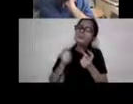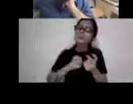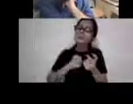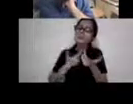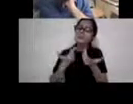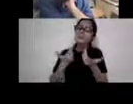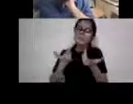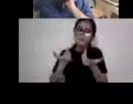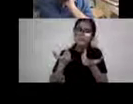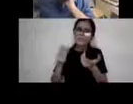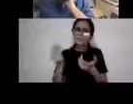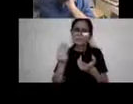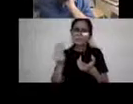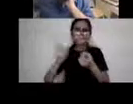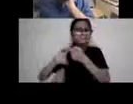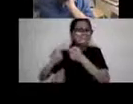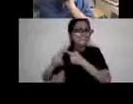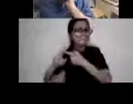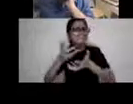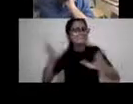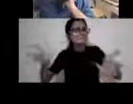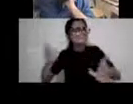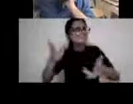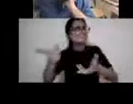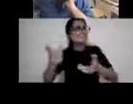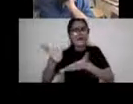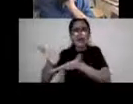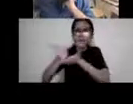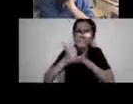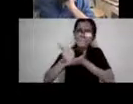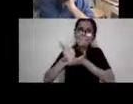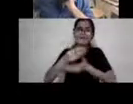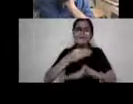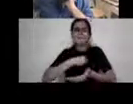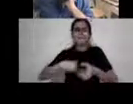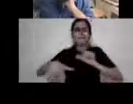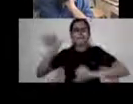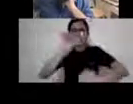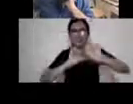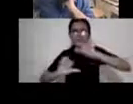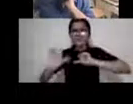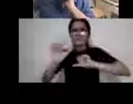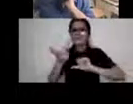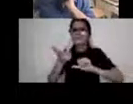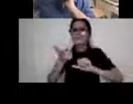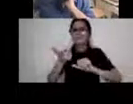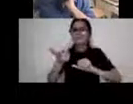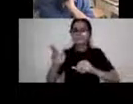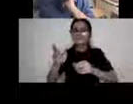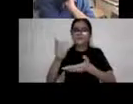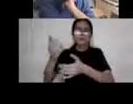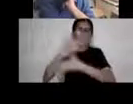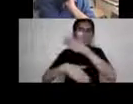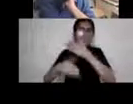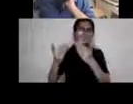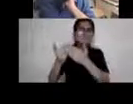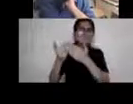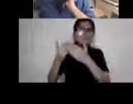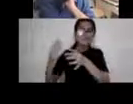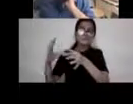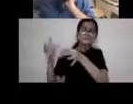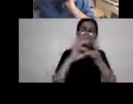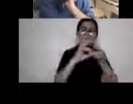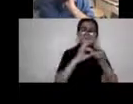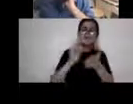There were, there were certainly things in the helping professions and the medical and medical science, but there wasn't what came to be disability studies, particularly in the humanities.